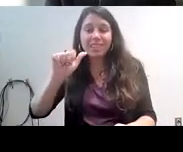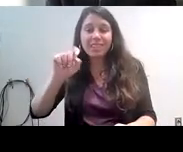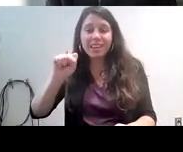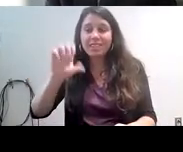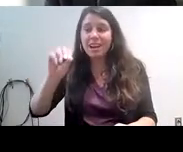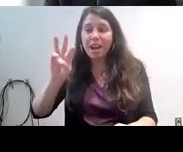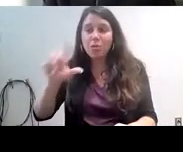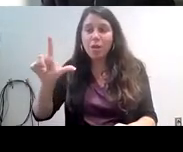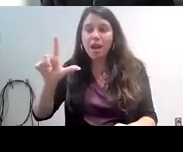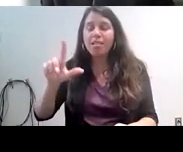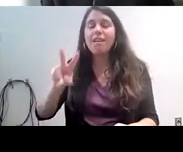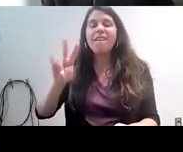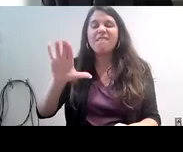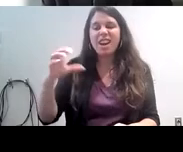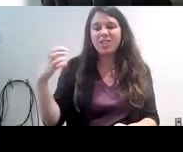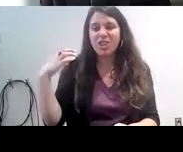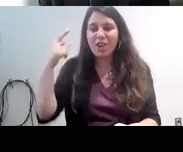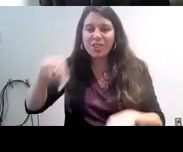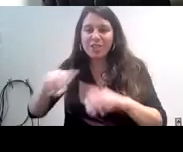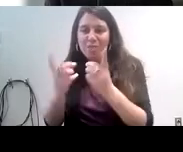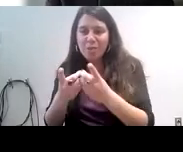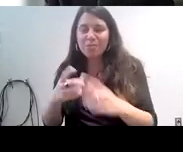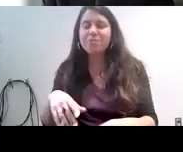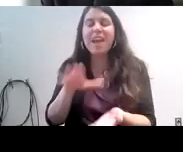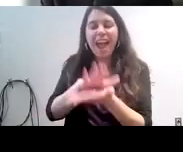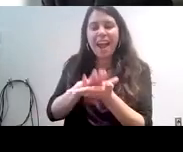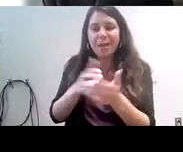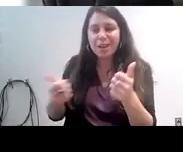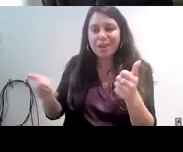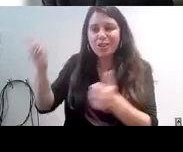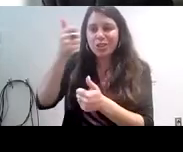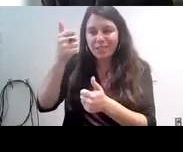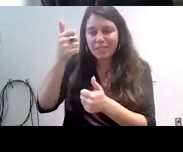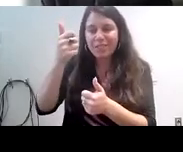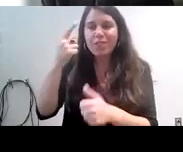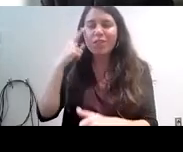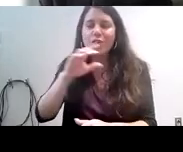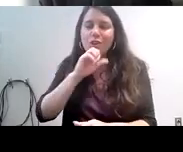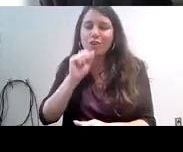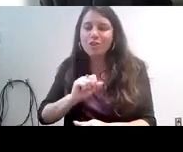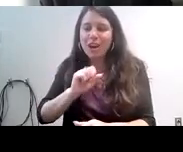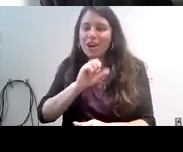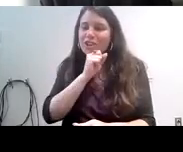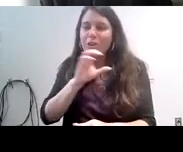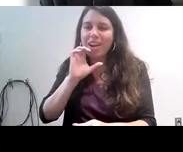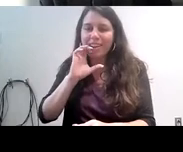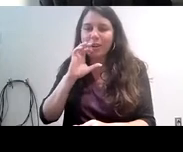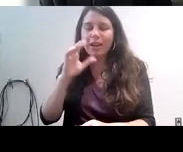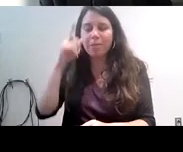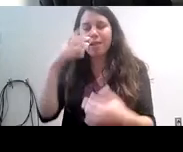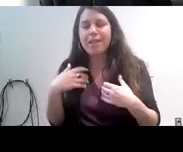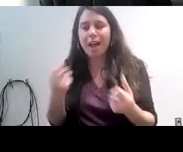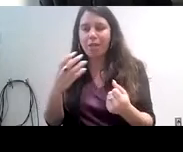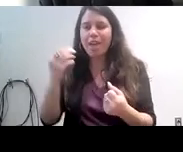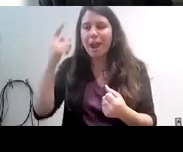the Department and Co-Chief, Academic Chief with Anton Thorstensen of the Geriatric Mental Health and Memory Care Program.